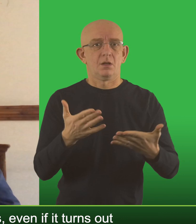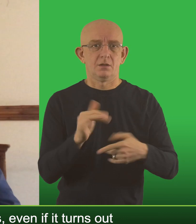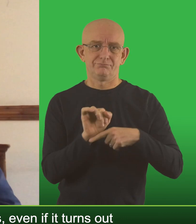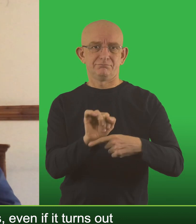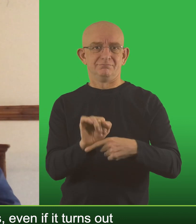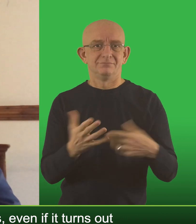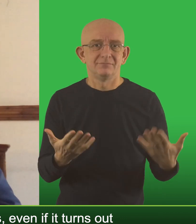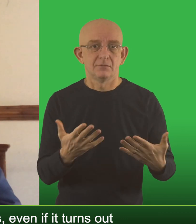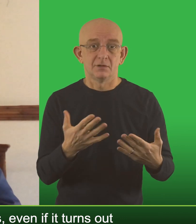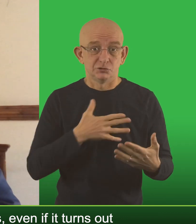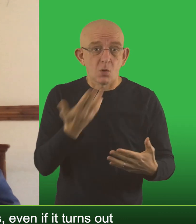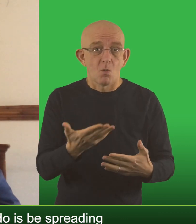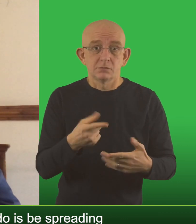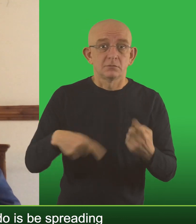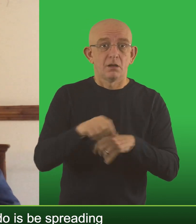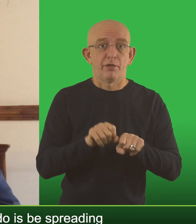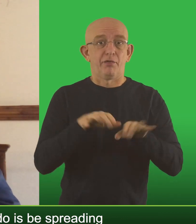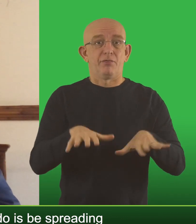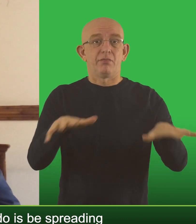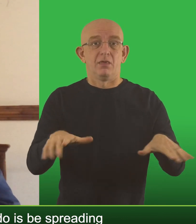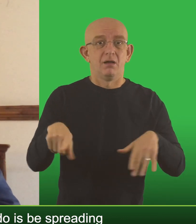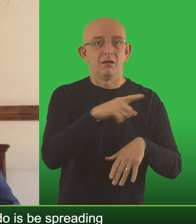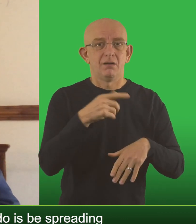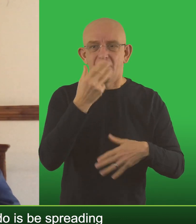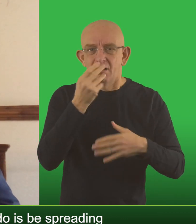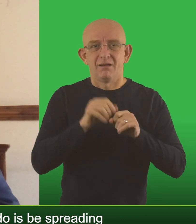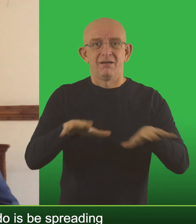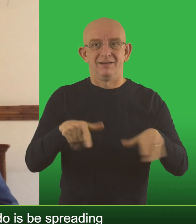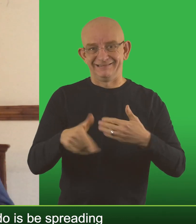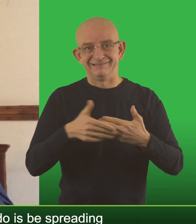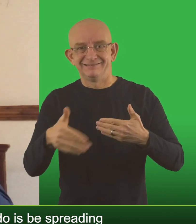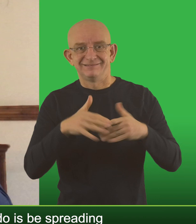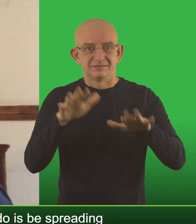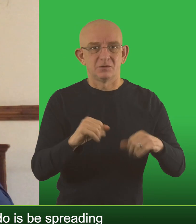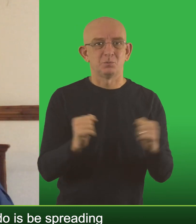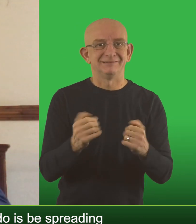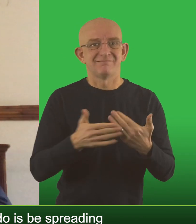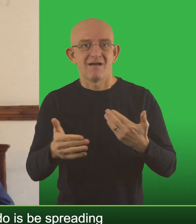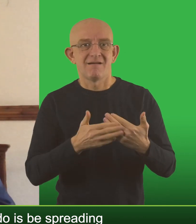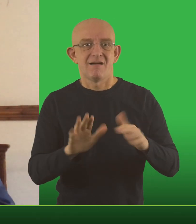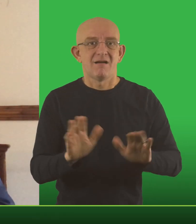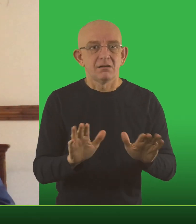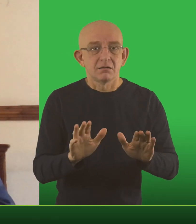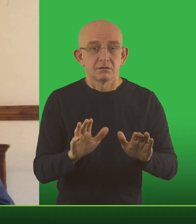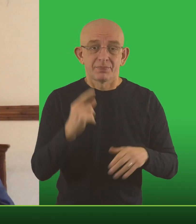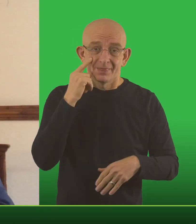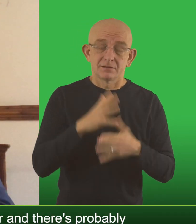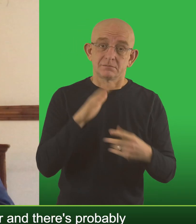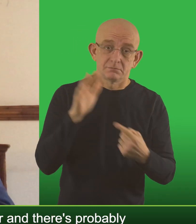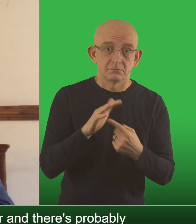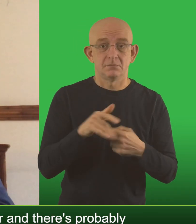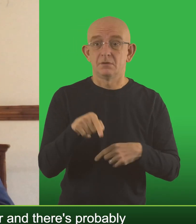cold you should stay at home. The last thing we want to do is be spreading respiratory viruses around at this time of year. So